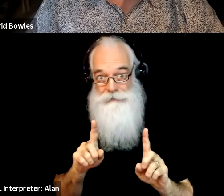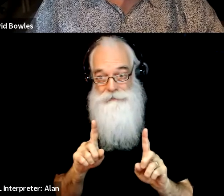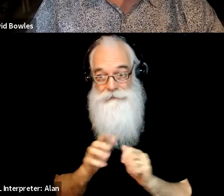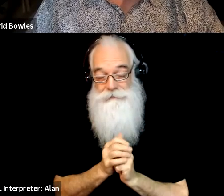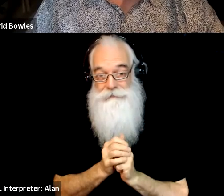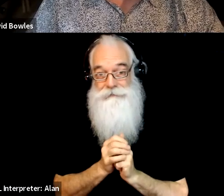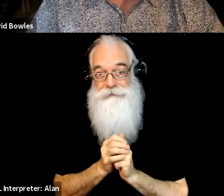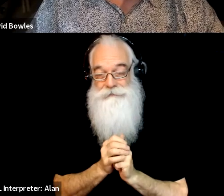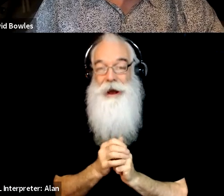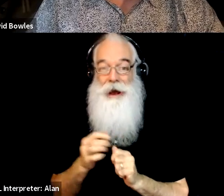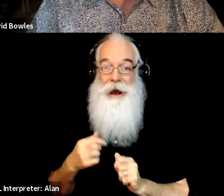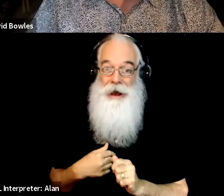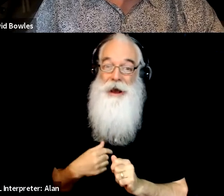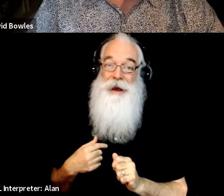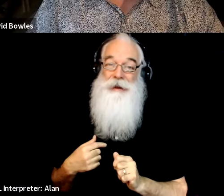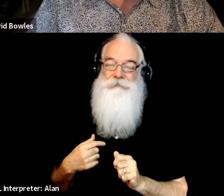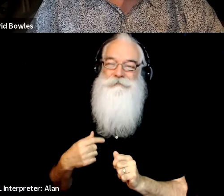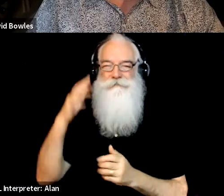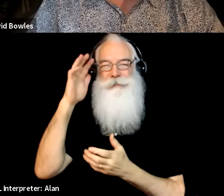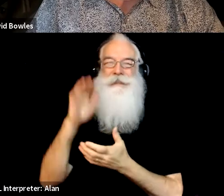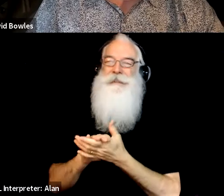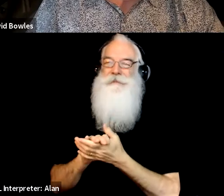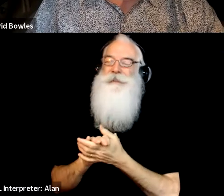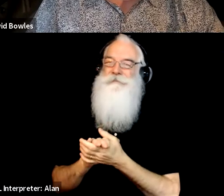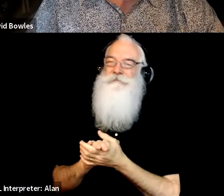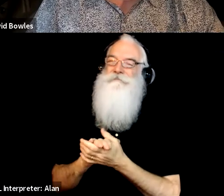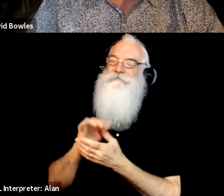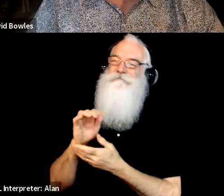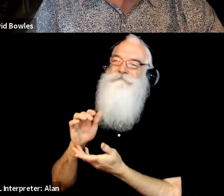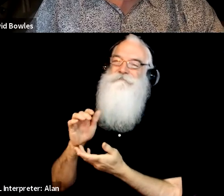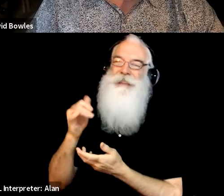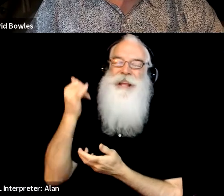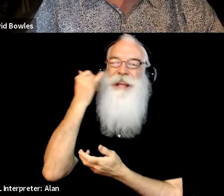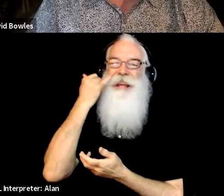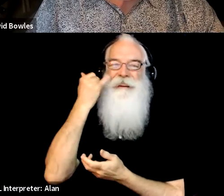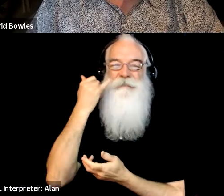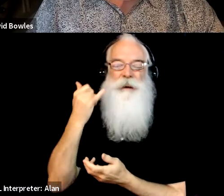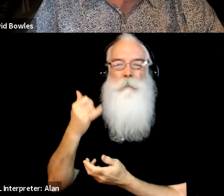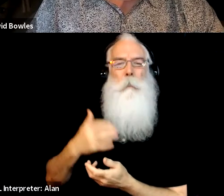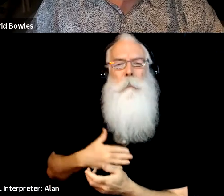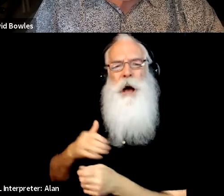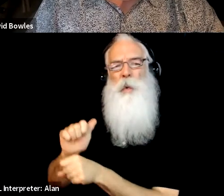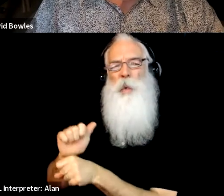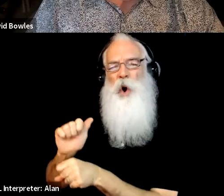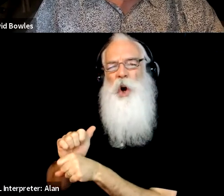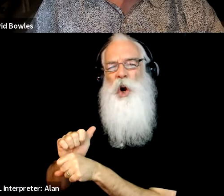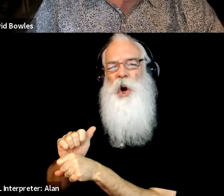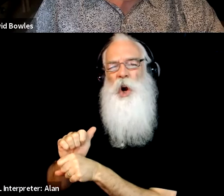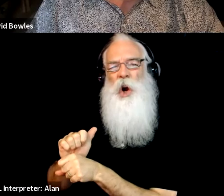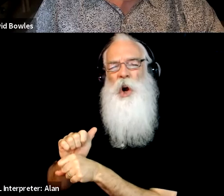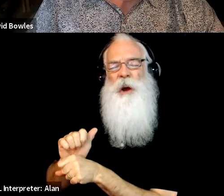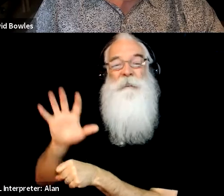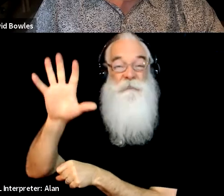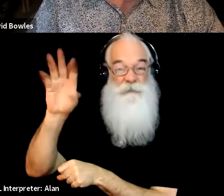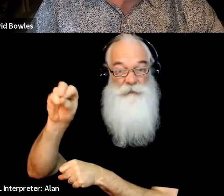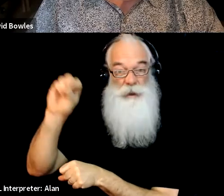I, I do think that, you know, if, if 50% of what I write gets published, that's